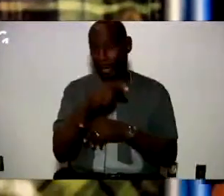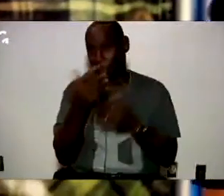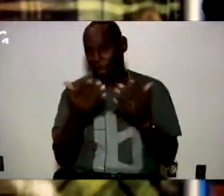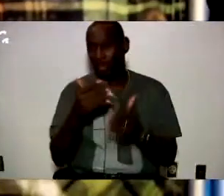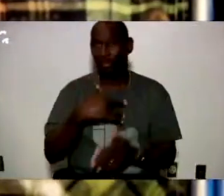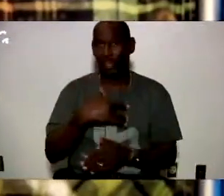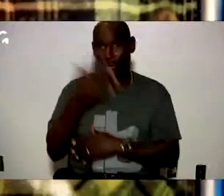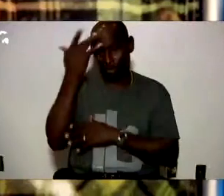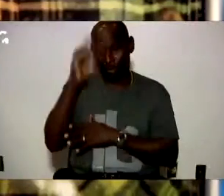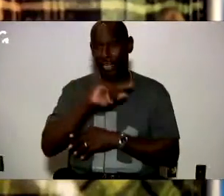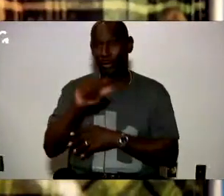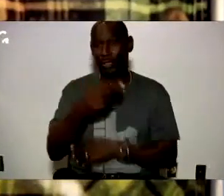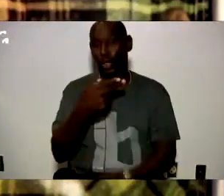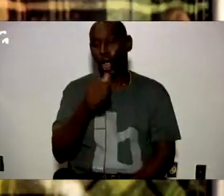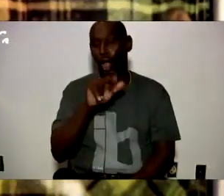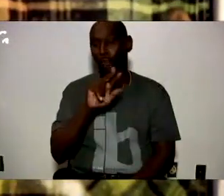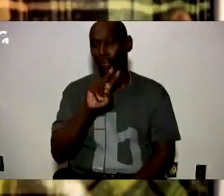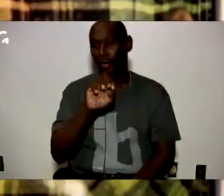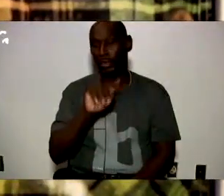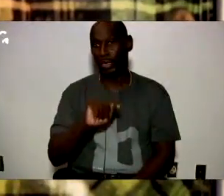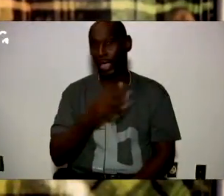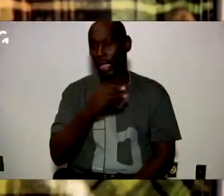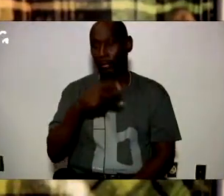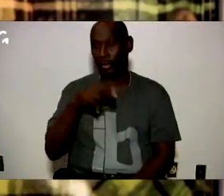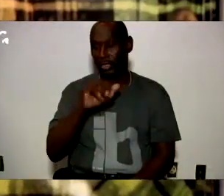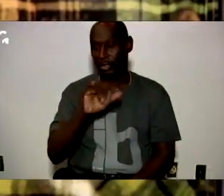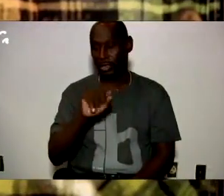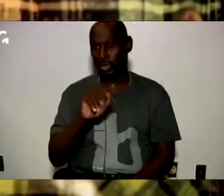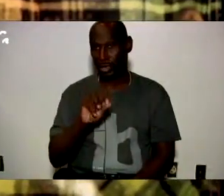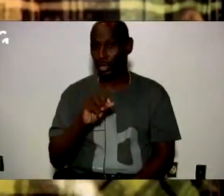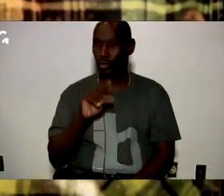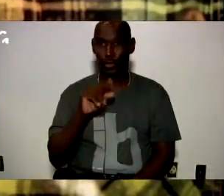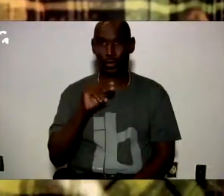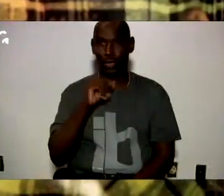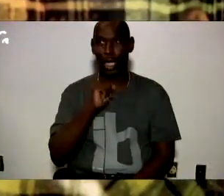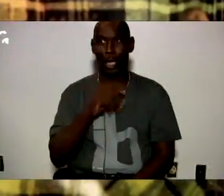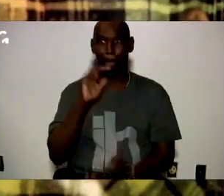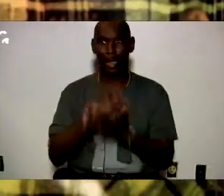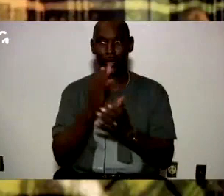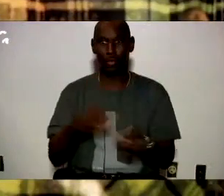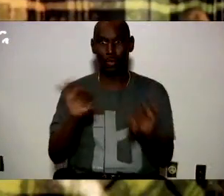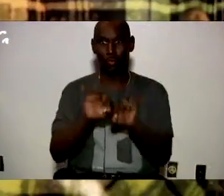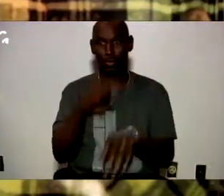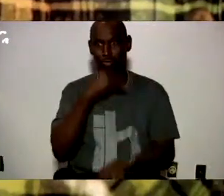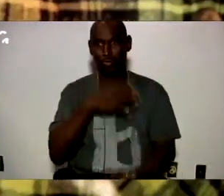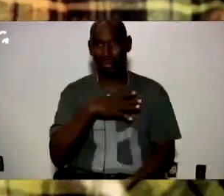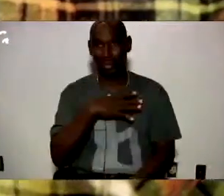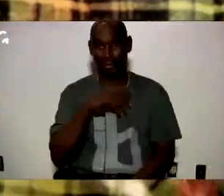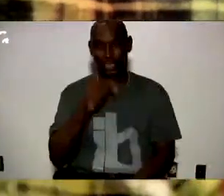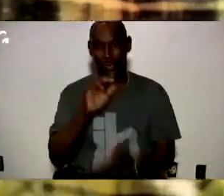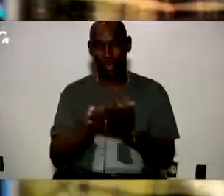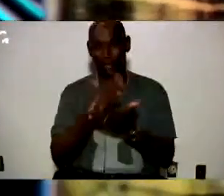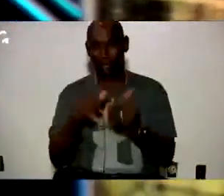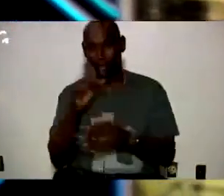smart because they went to Harvard and Princeton, huh? Nuh-uh. Married up. You got no window. Marry somebody smarter than you. You surround